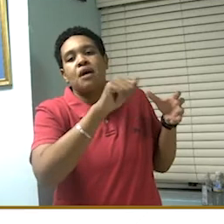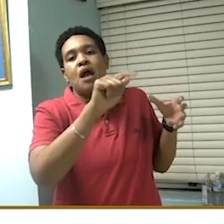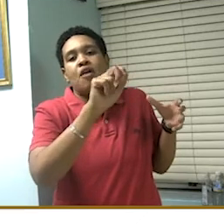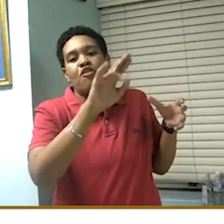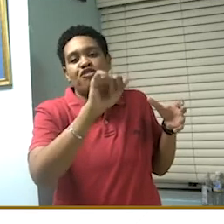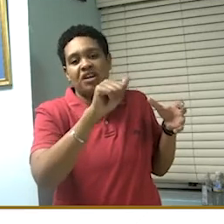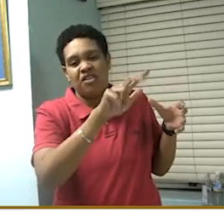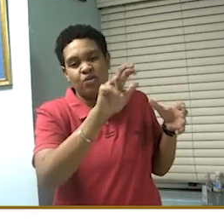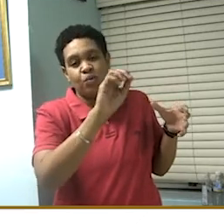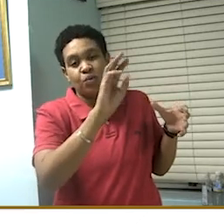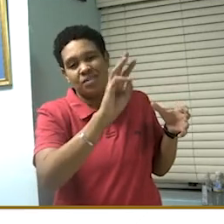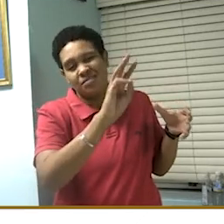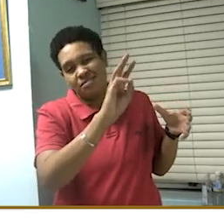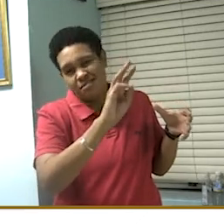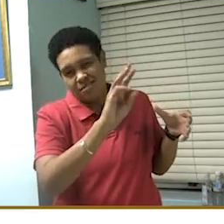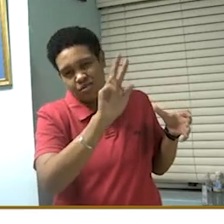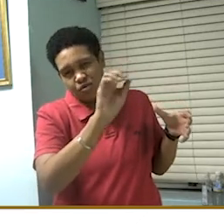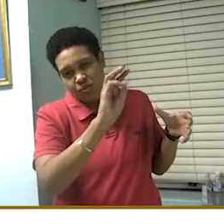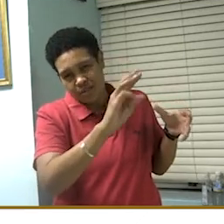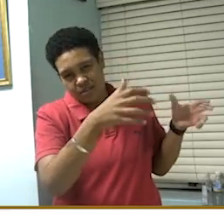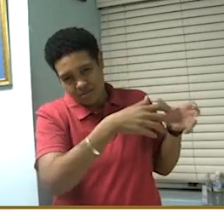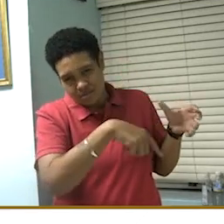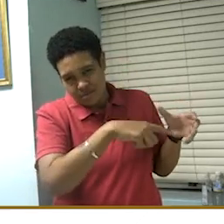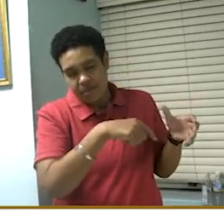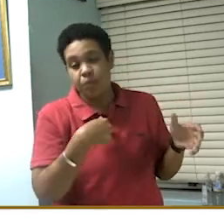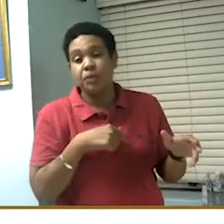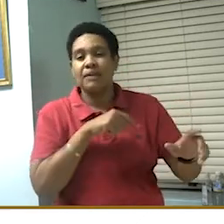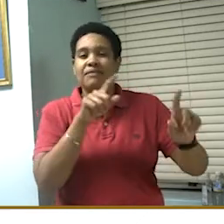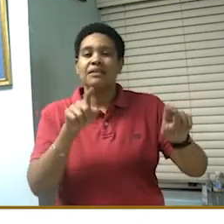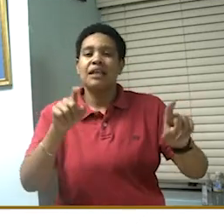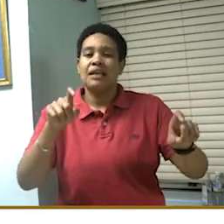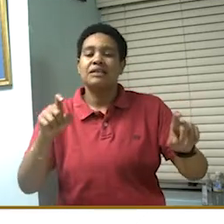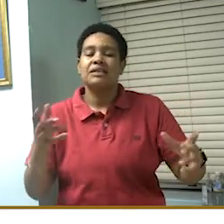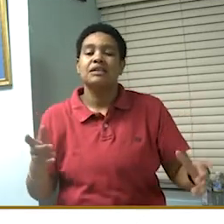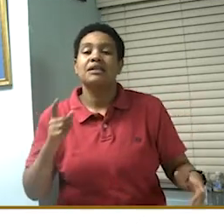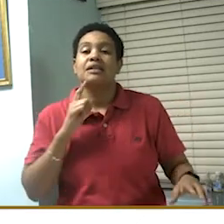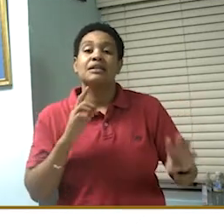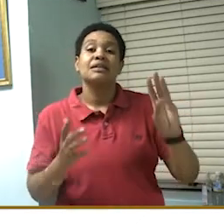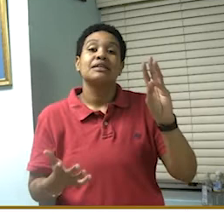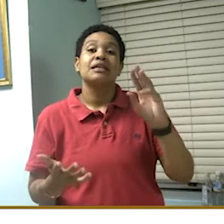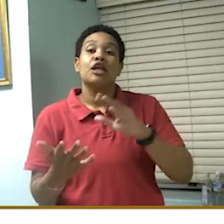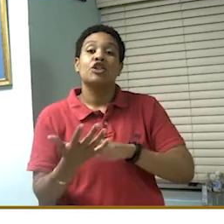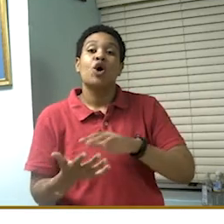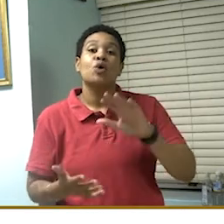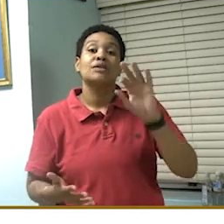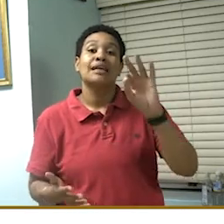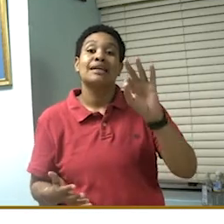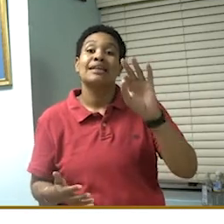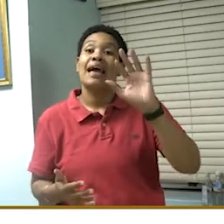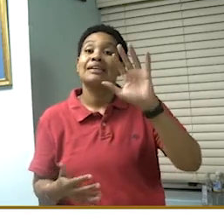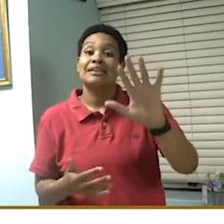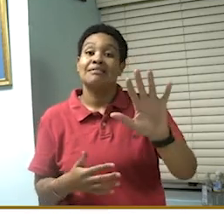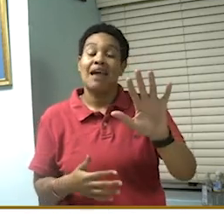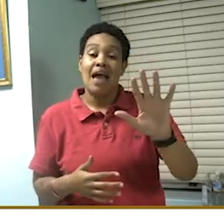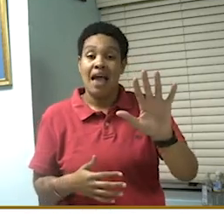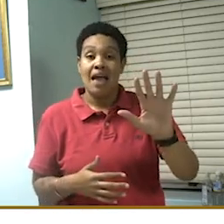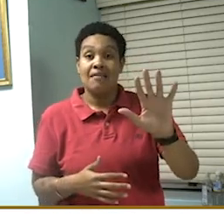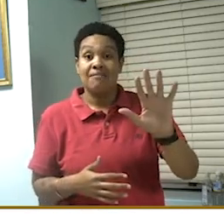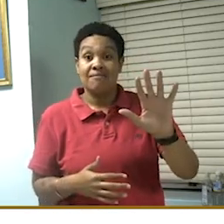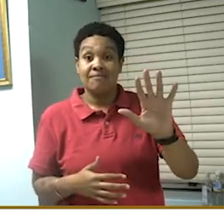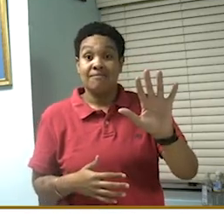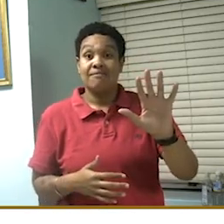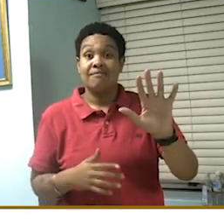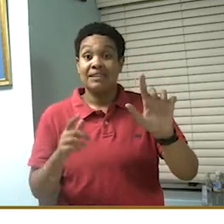We have tested 6,095 of which